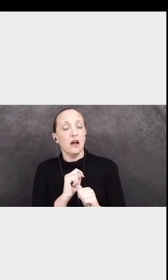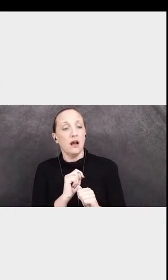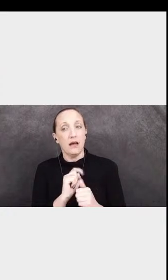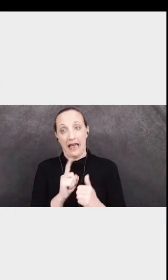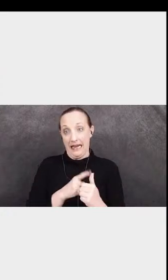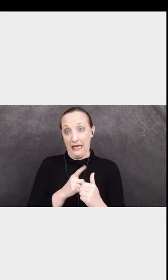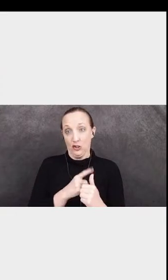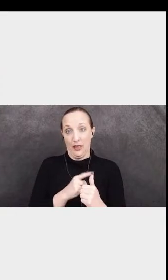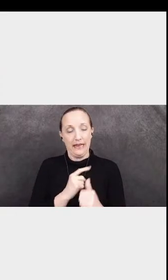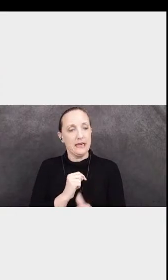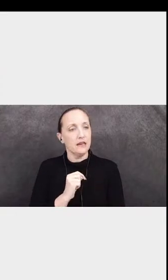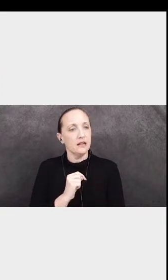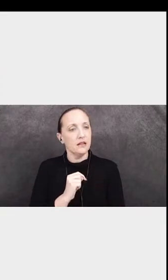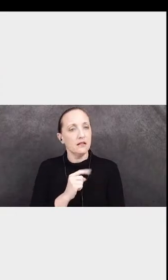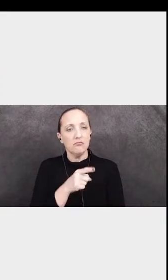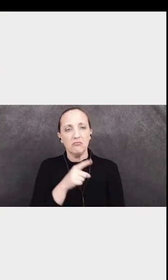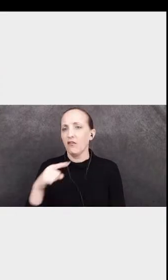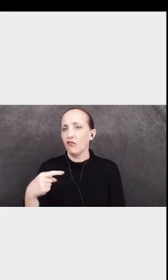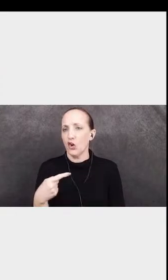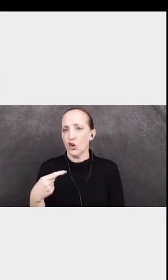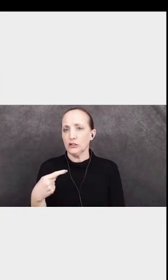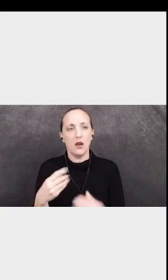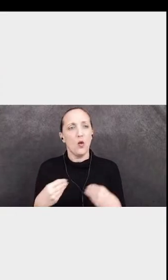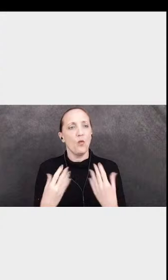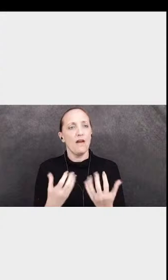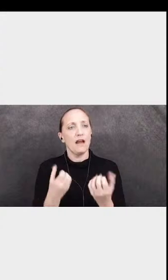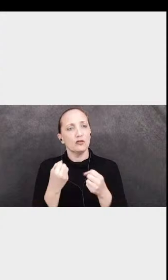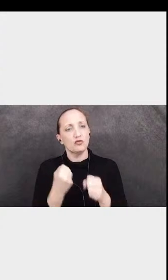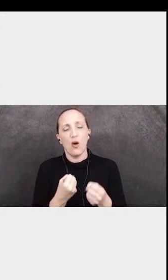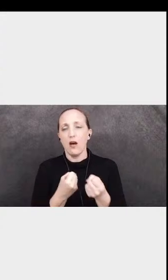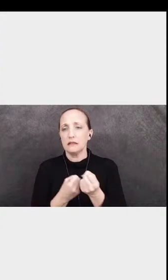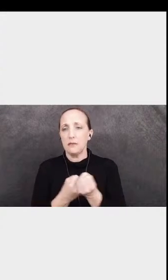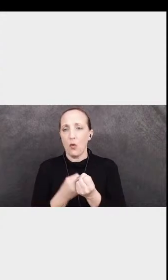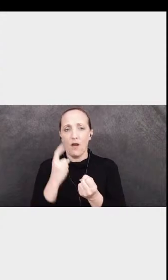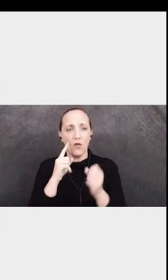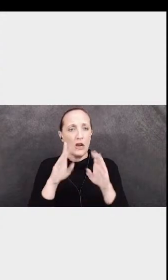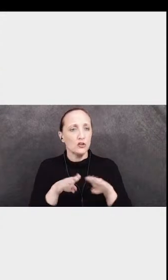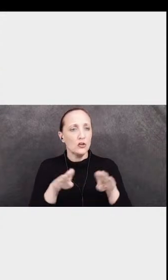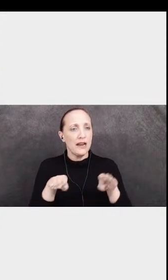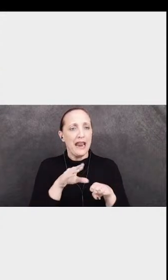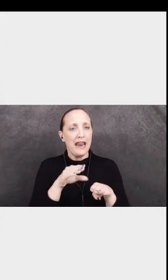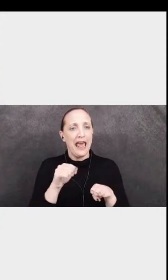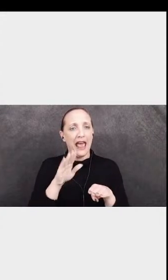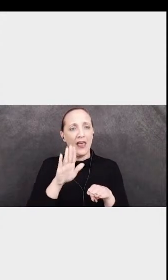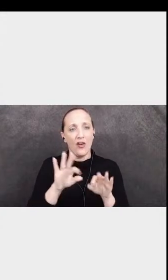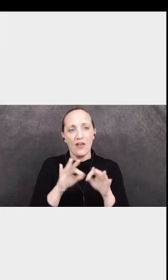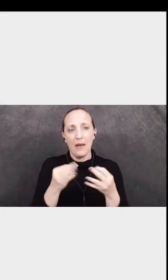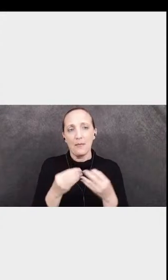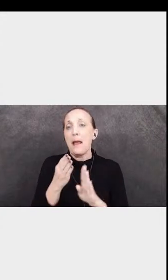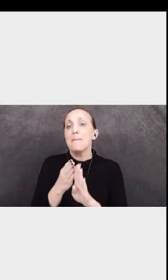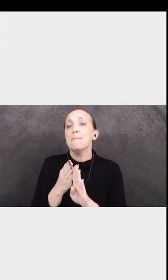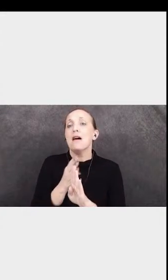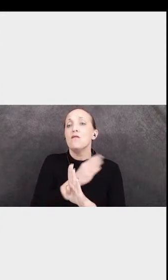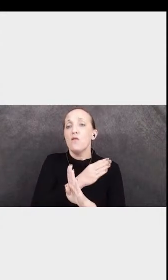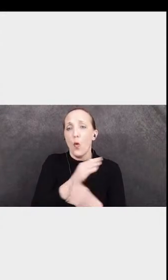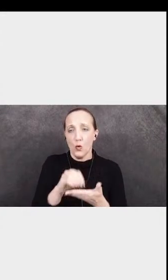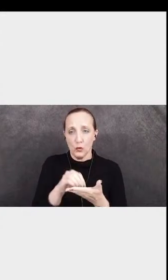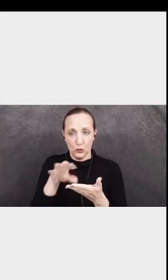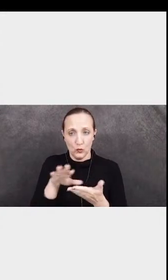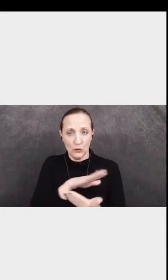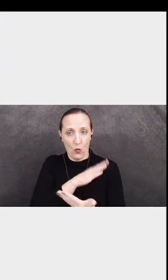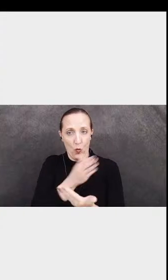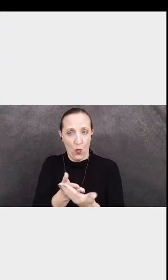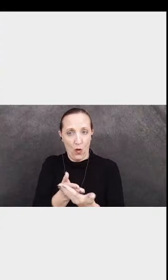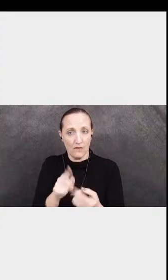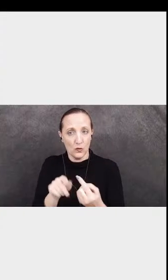It's really the first one. The providing strong support for children, their families before students arrive at school. And, you know, taking